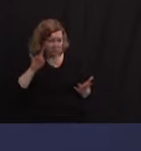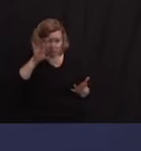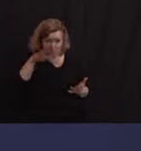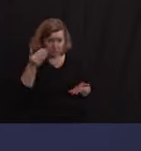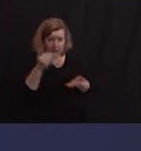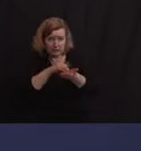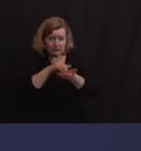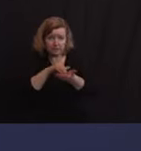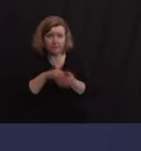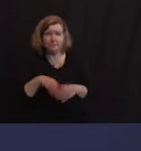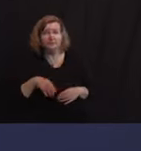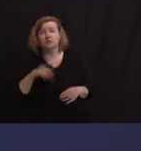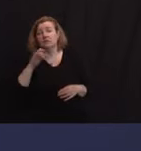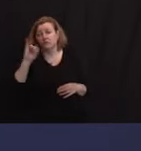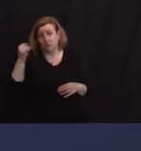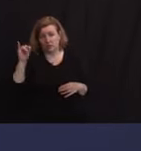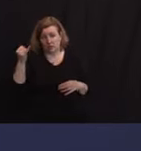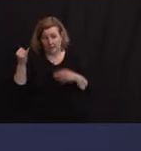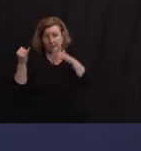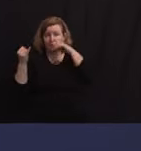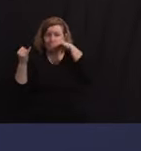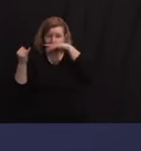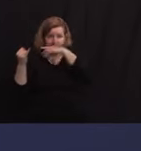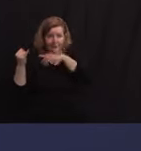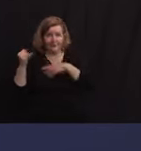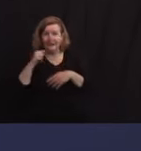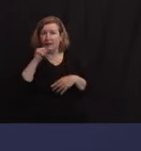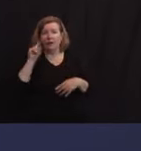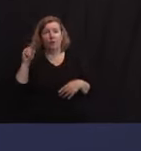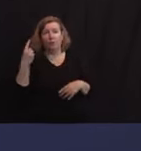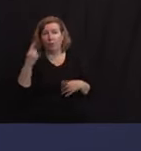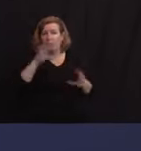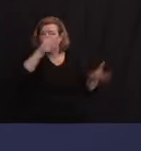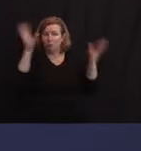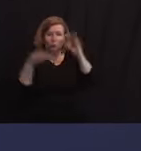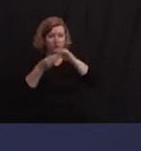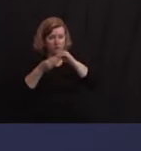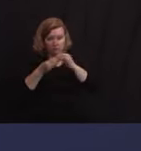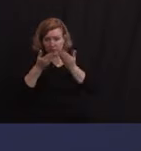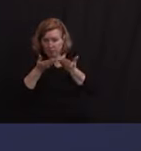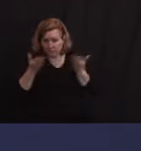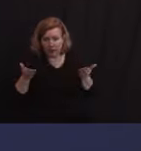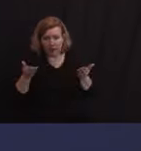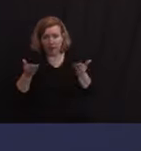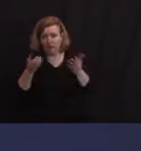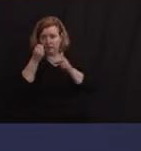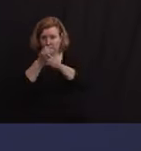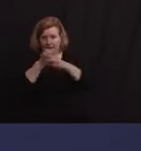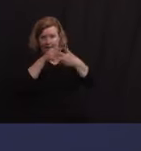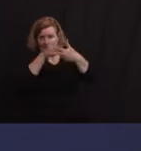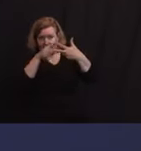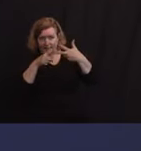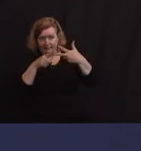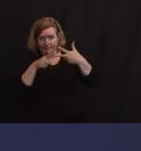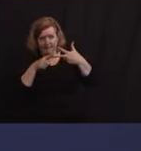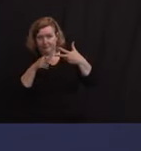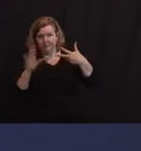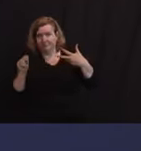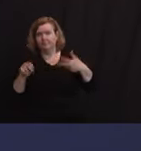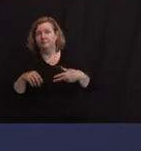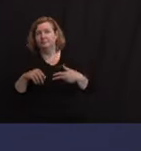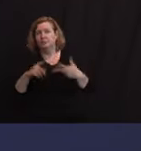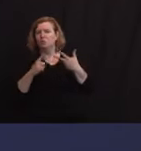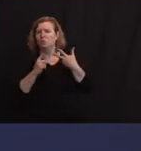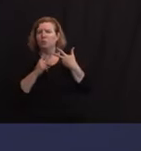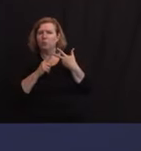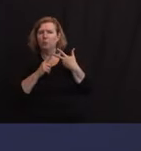&J, it's not just the total supply that is impacted when one of these vaccines come off. That is the supply,